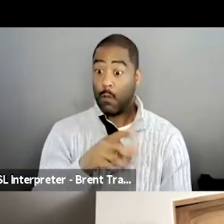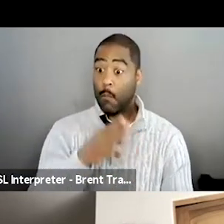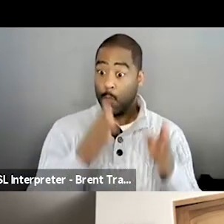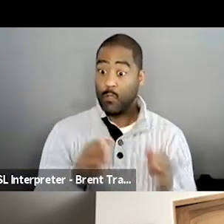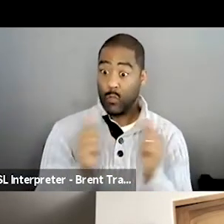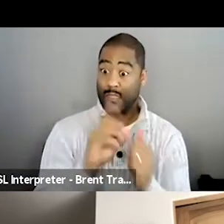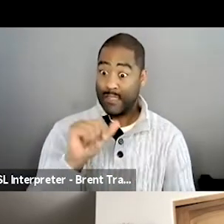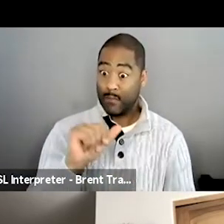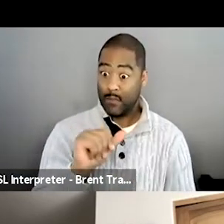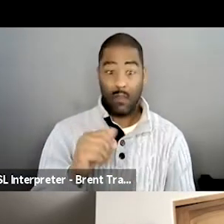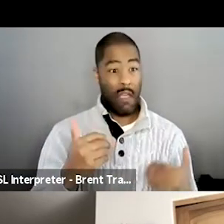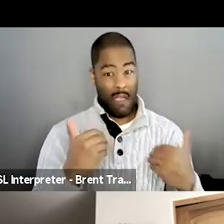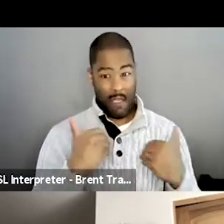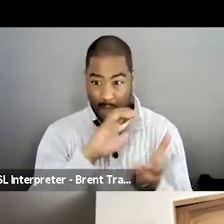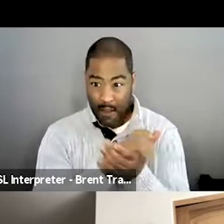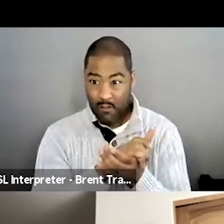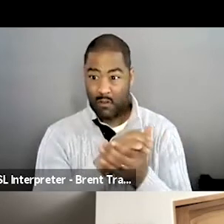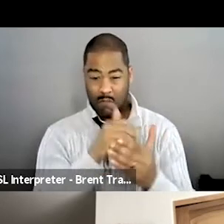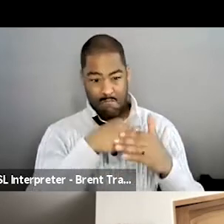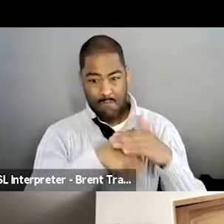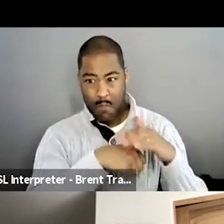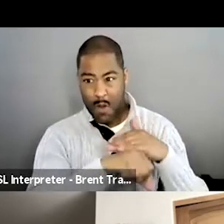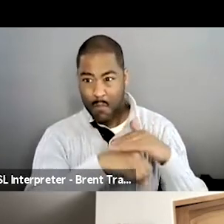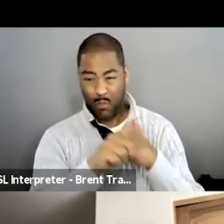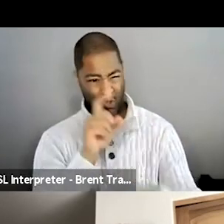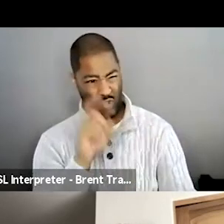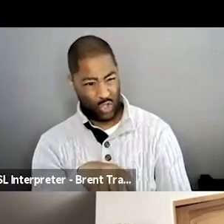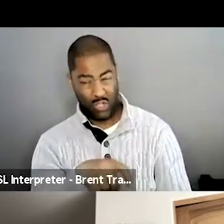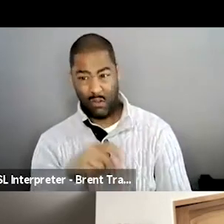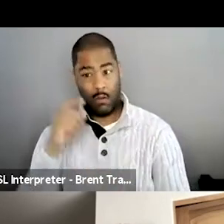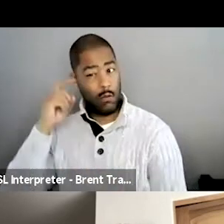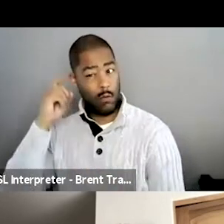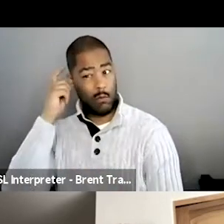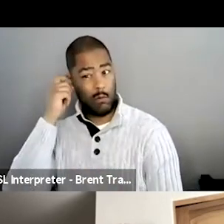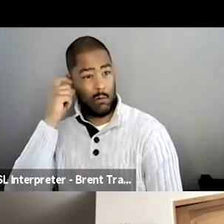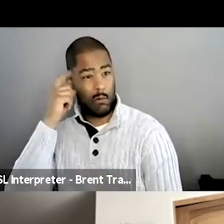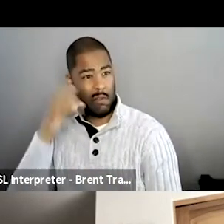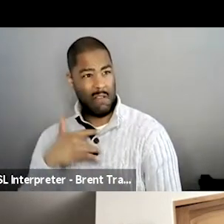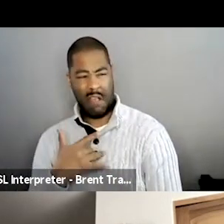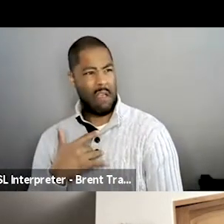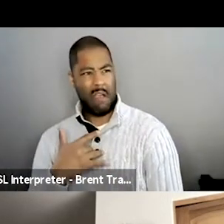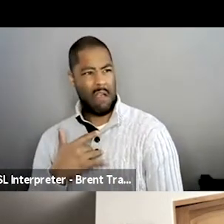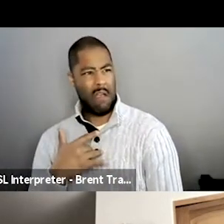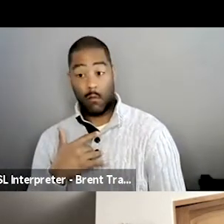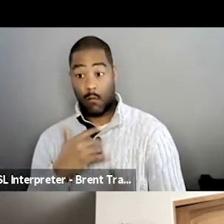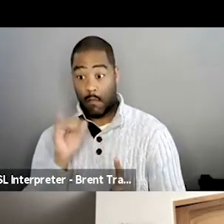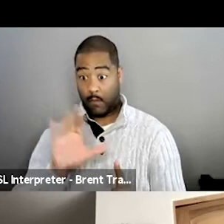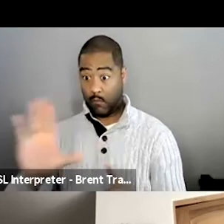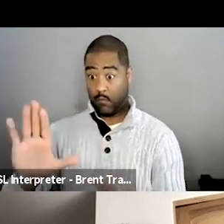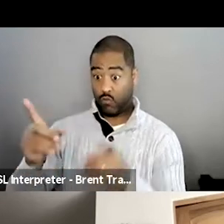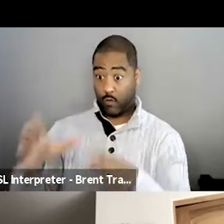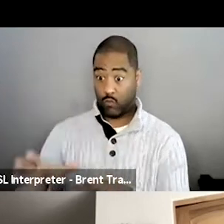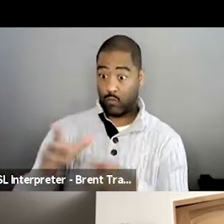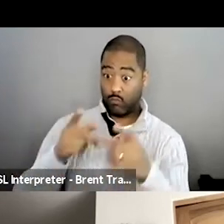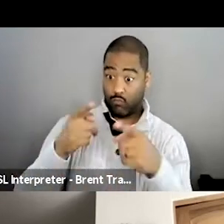obviously. Um, but I wonder if there was, if it ever occurred to you during, or maybe after the film, what are, what will the disability community,